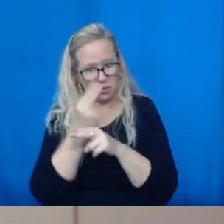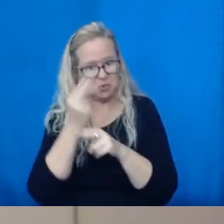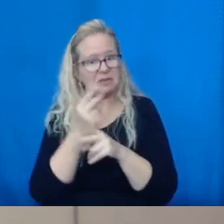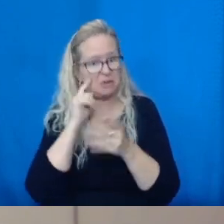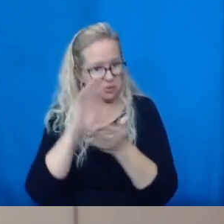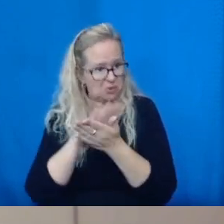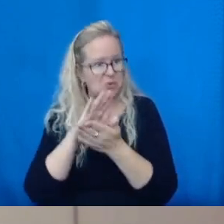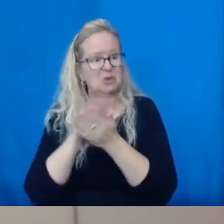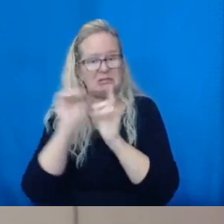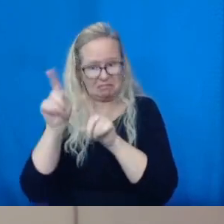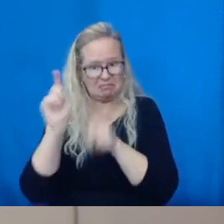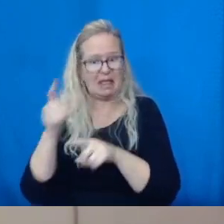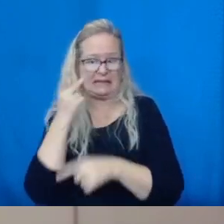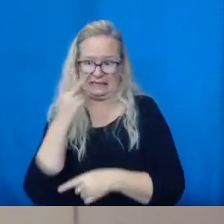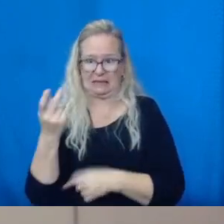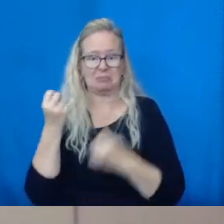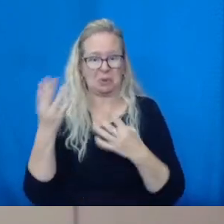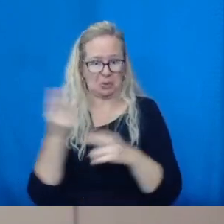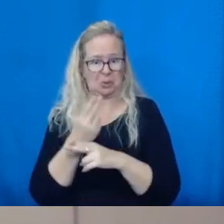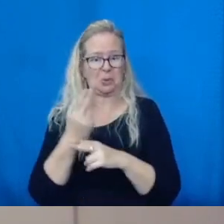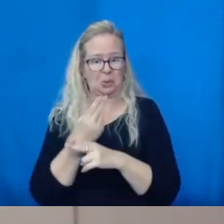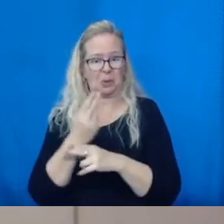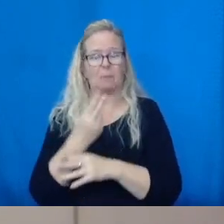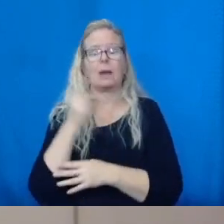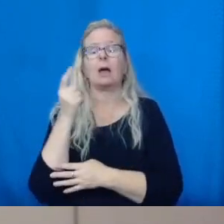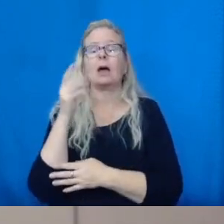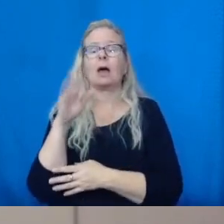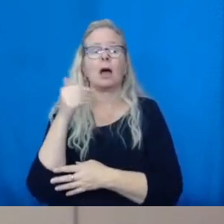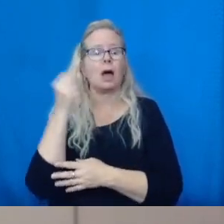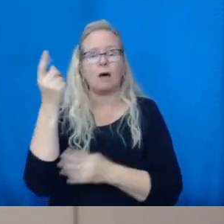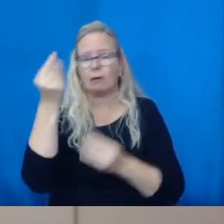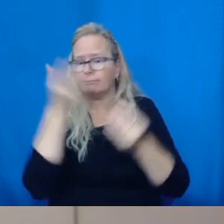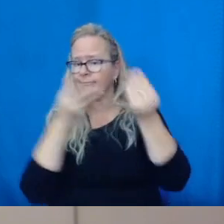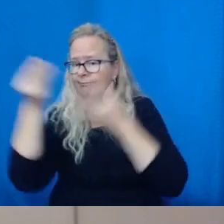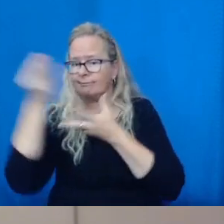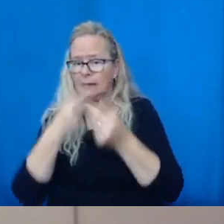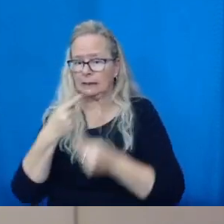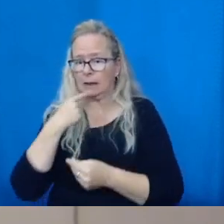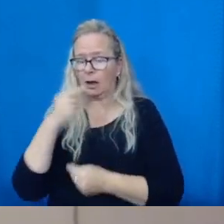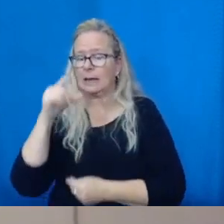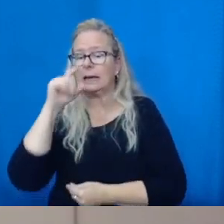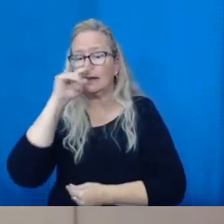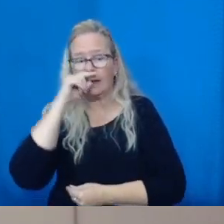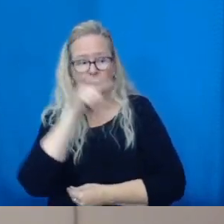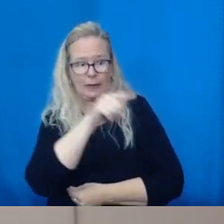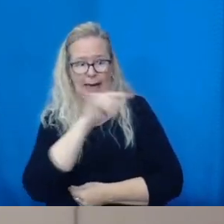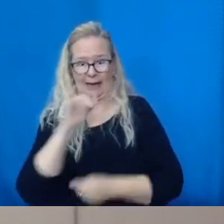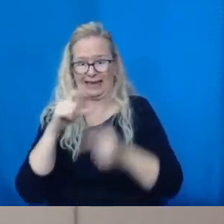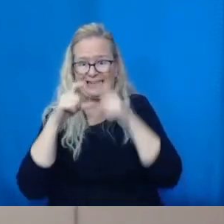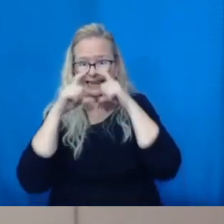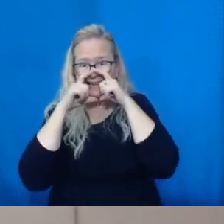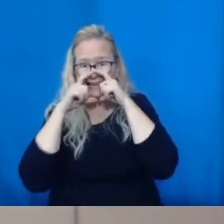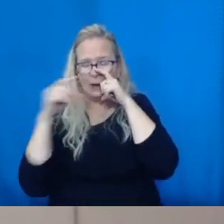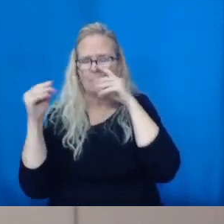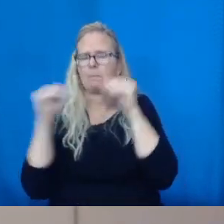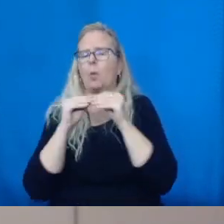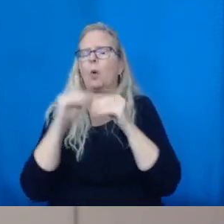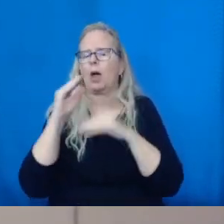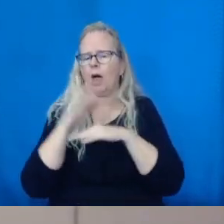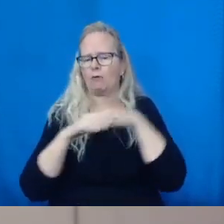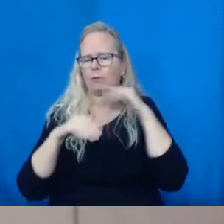obviously they're not going to be a perfect seal to the face, but they do a pretty good job. And obviously the material is excellent.